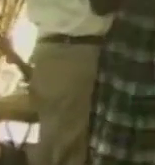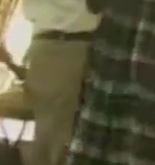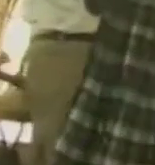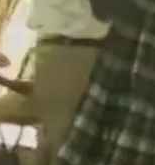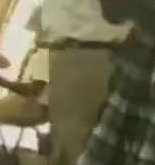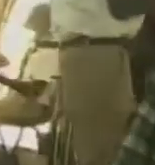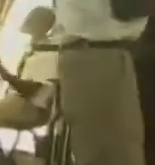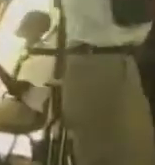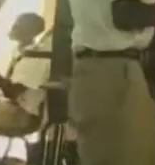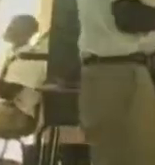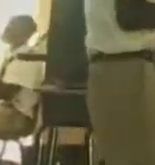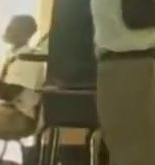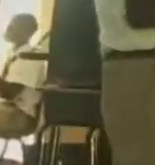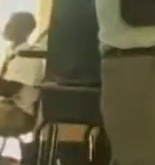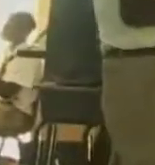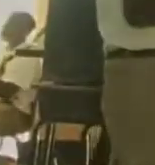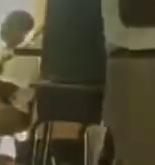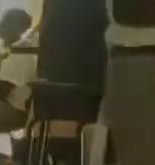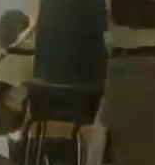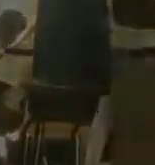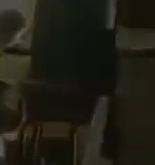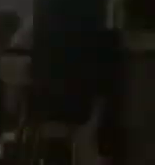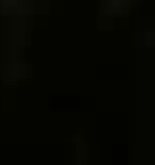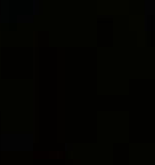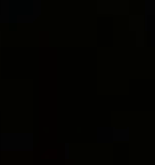We'll see you next you next time.